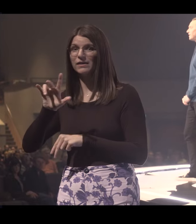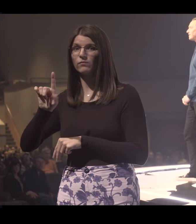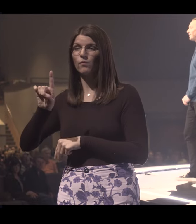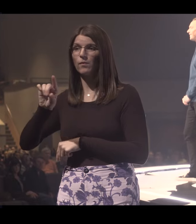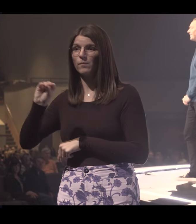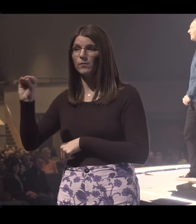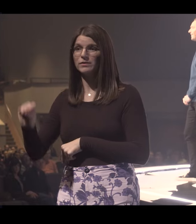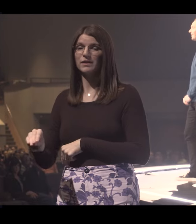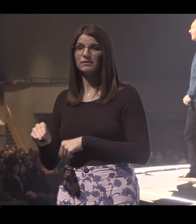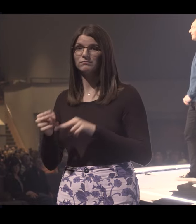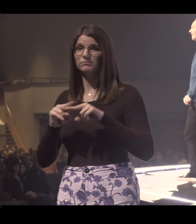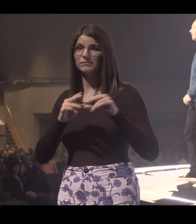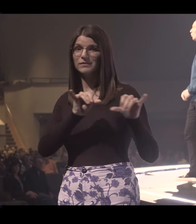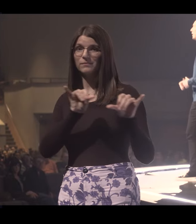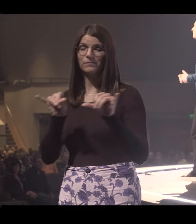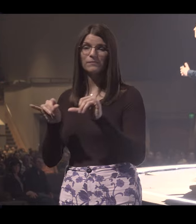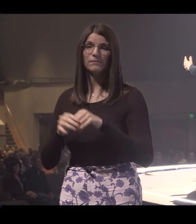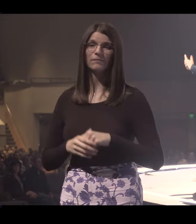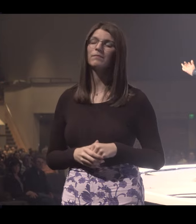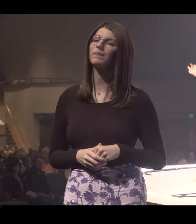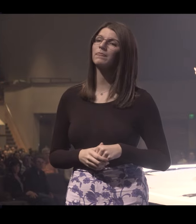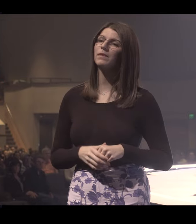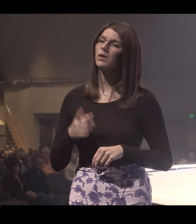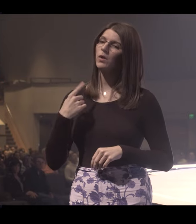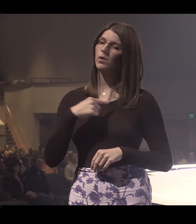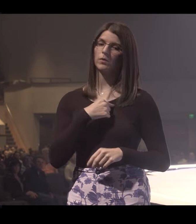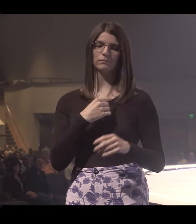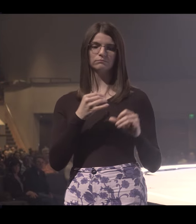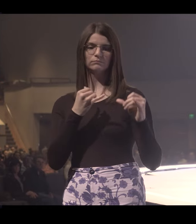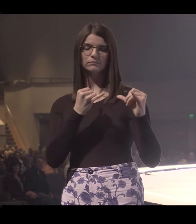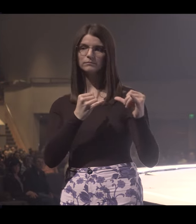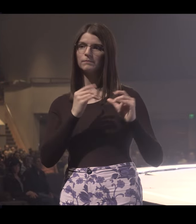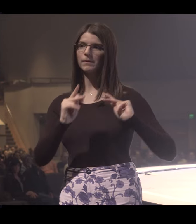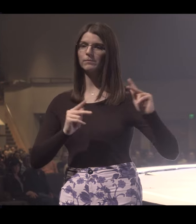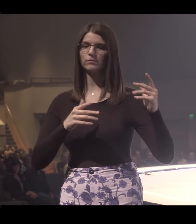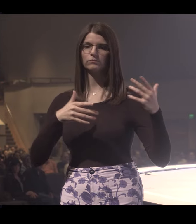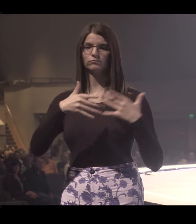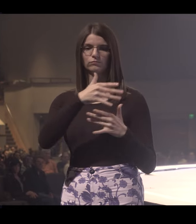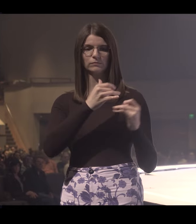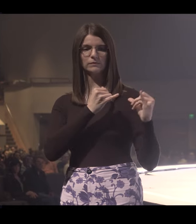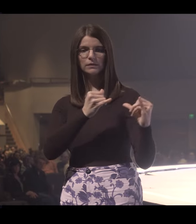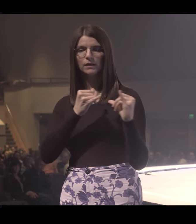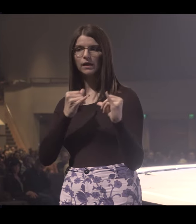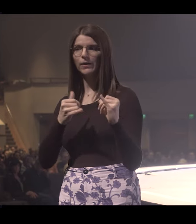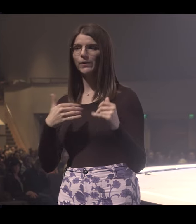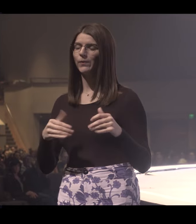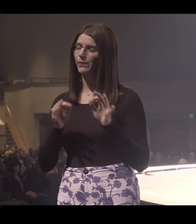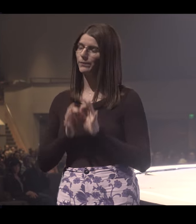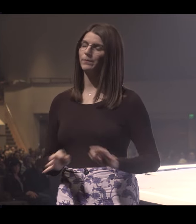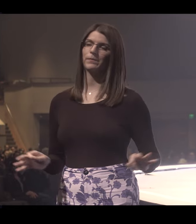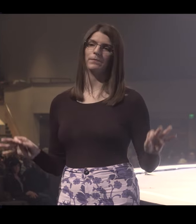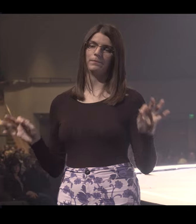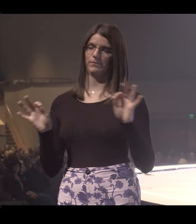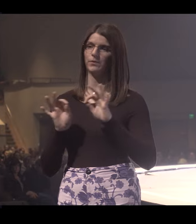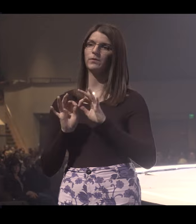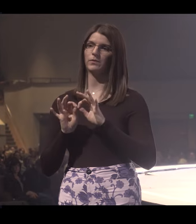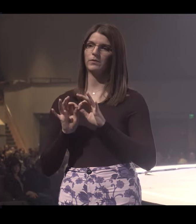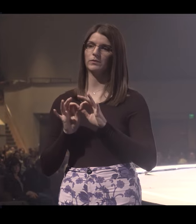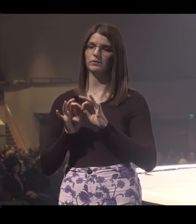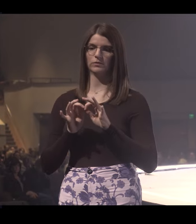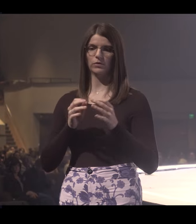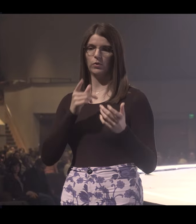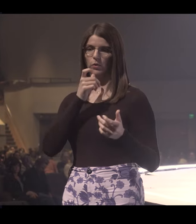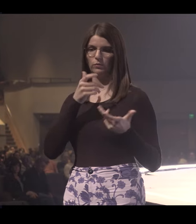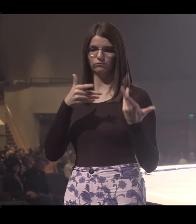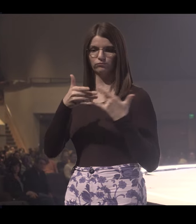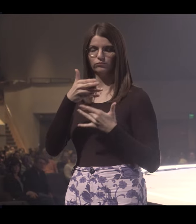is 71%. We mirror the people around us, which is why it matters so much who